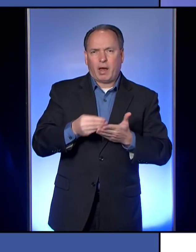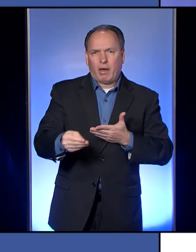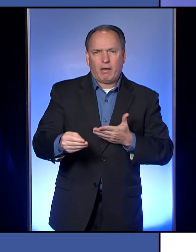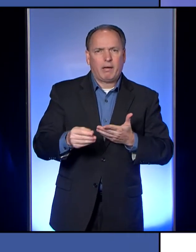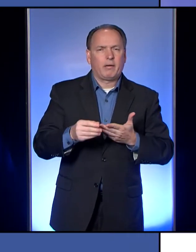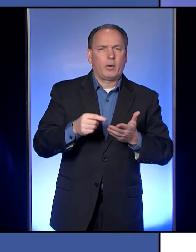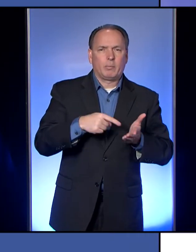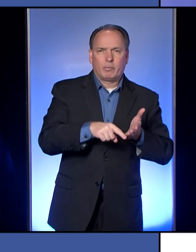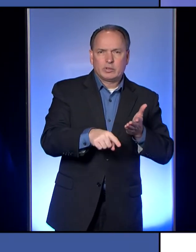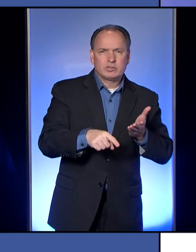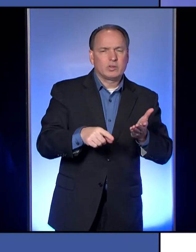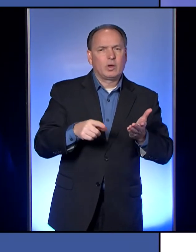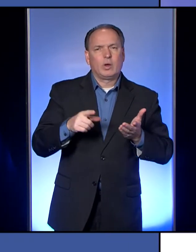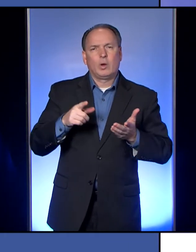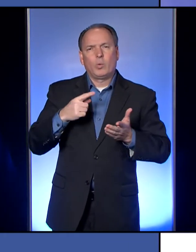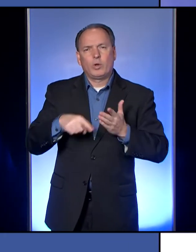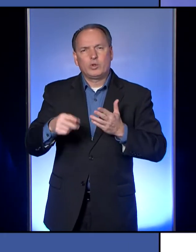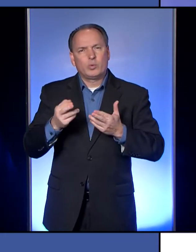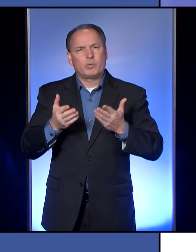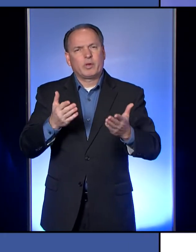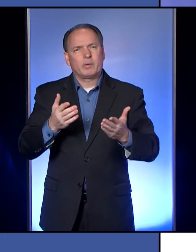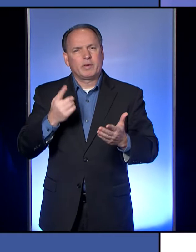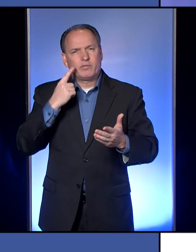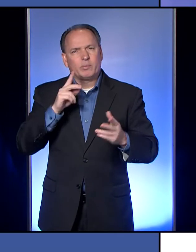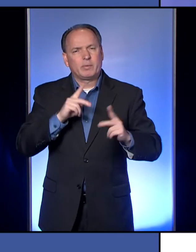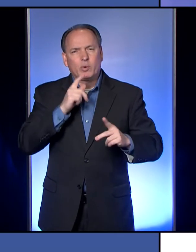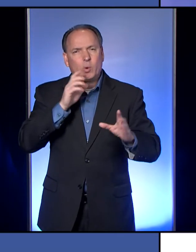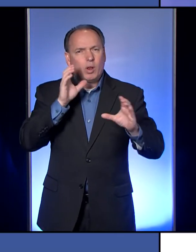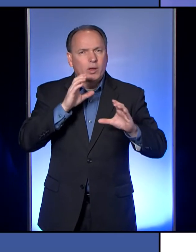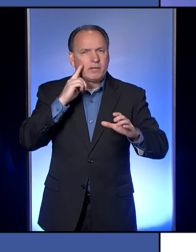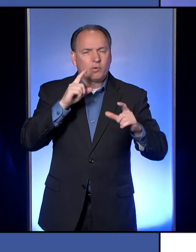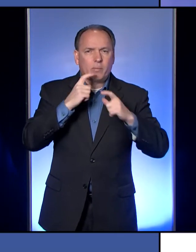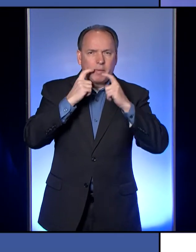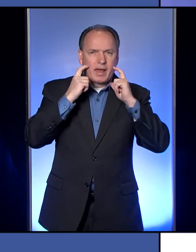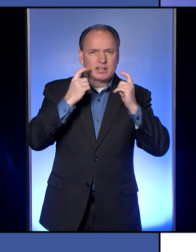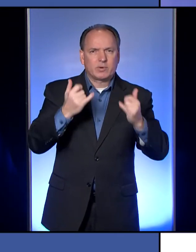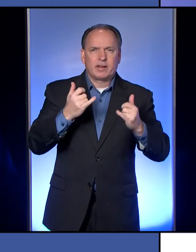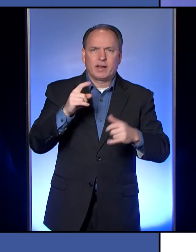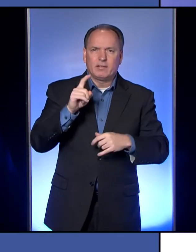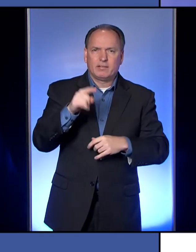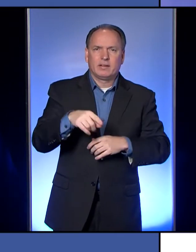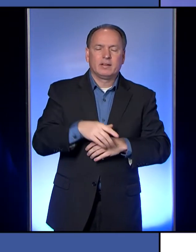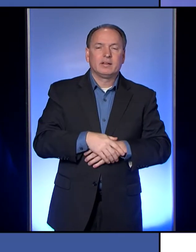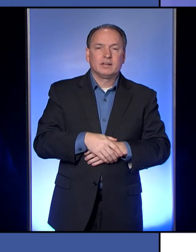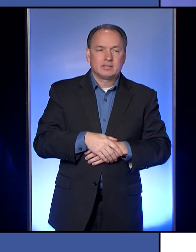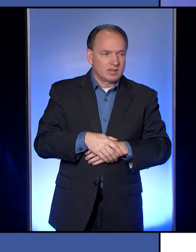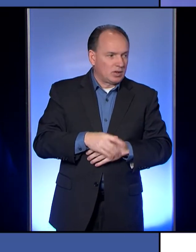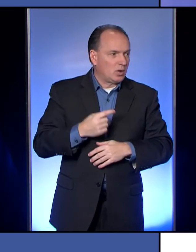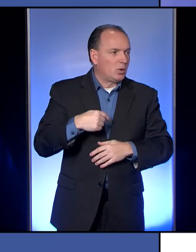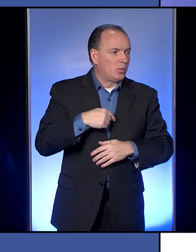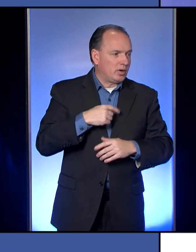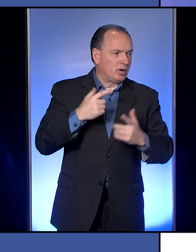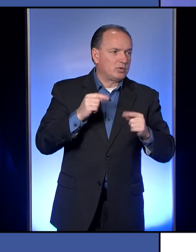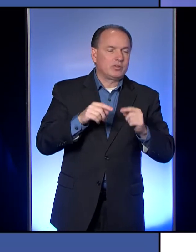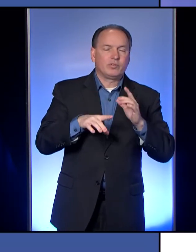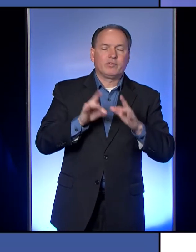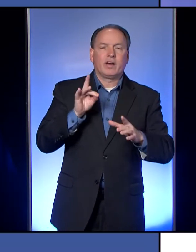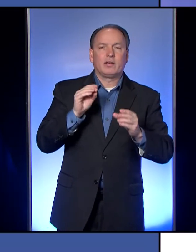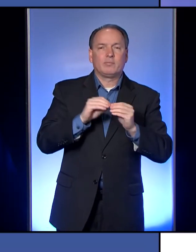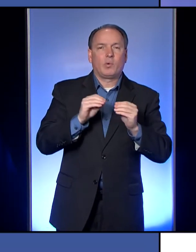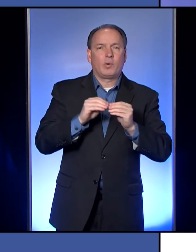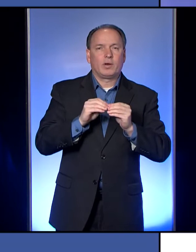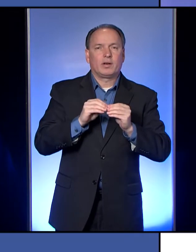uh, what would you sort of recommend for people who are looking for masks right now? So we are trying to find more, um,